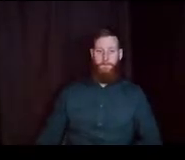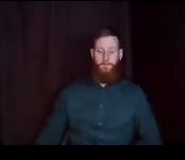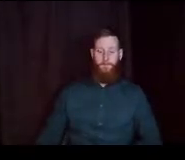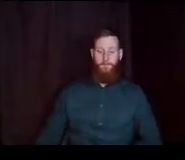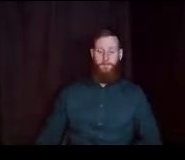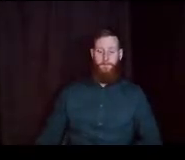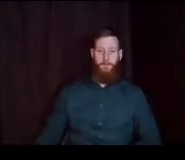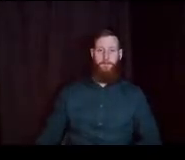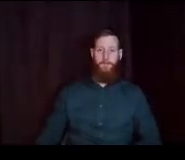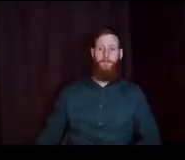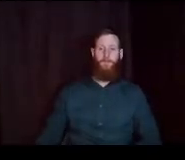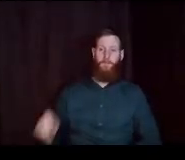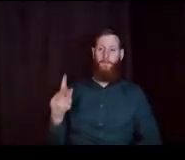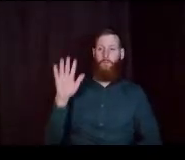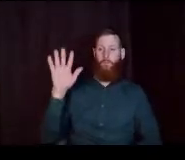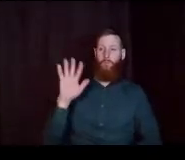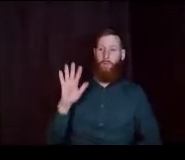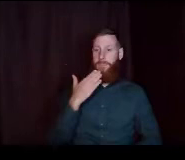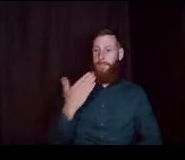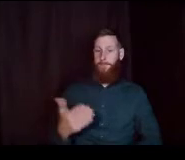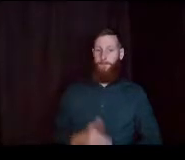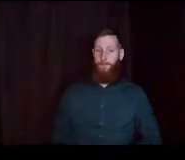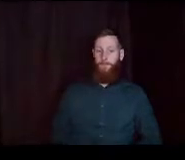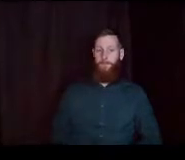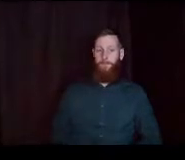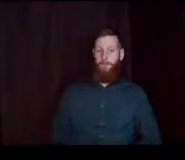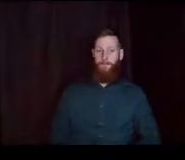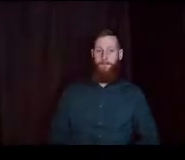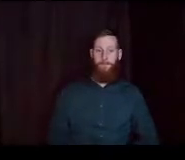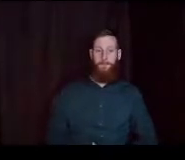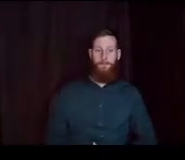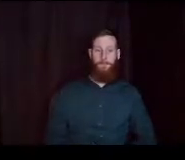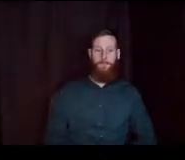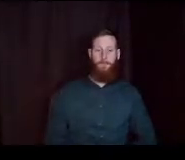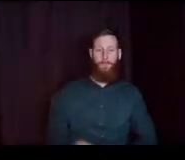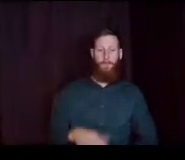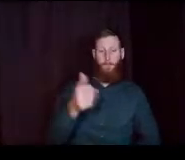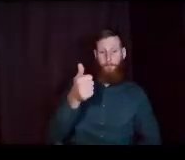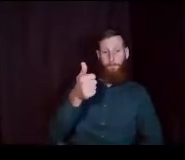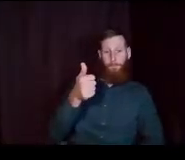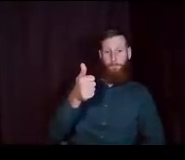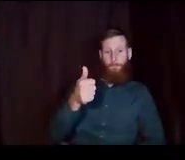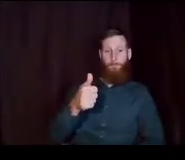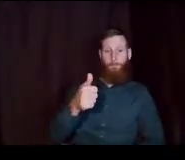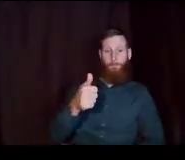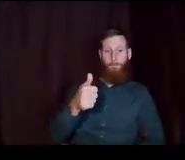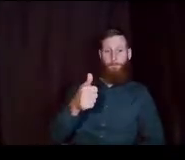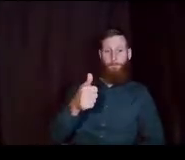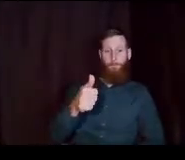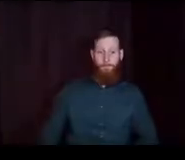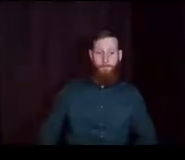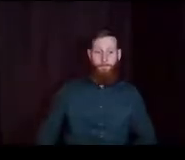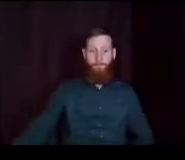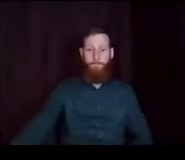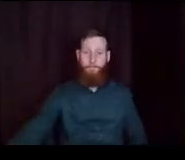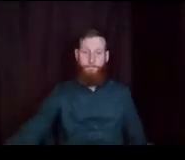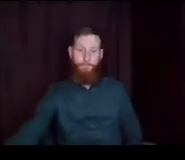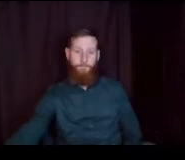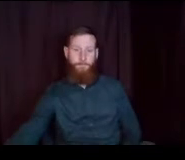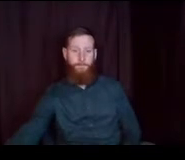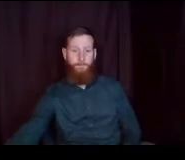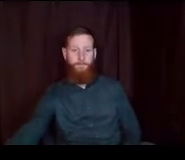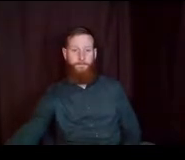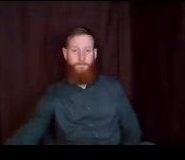Great, thank you. OK, we're going to cruise through as many more. we can here, but we're getting close to time. to wrap up.